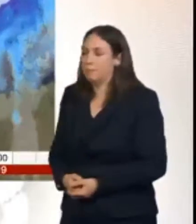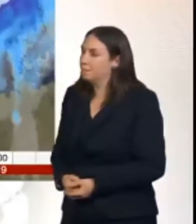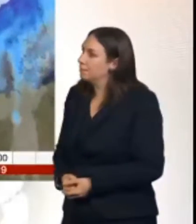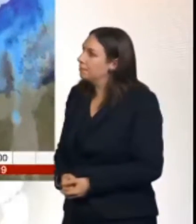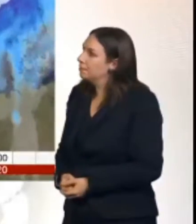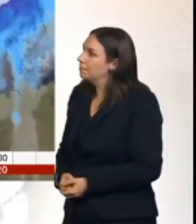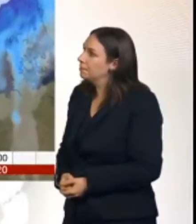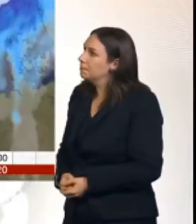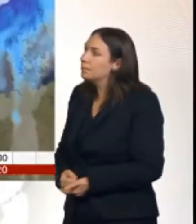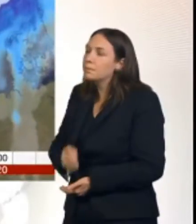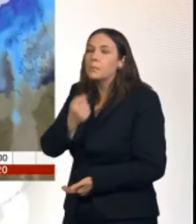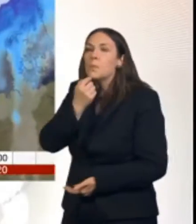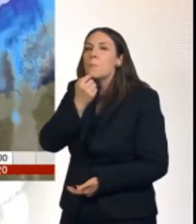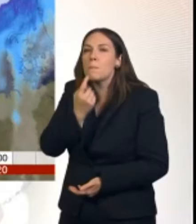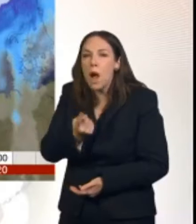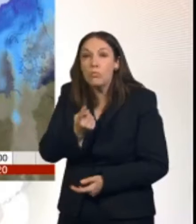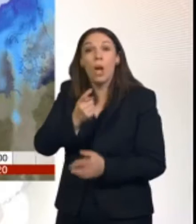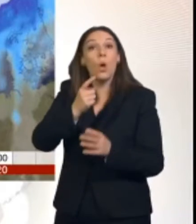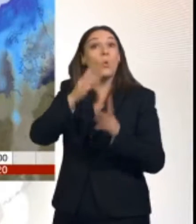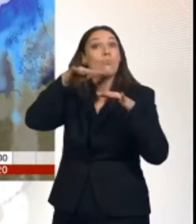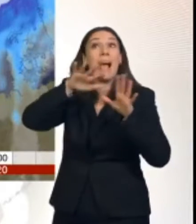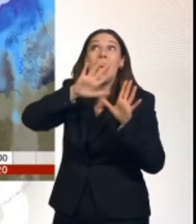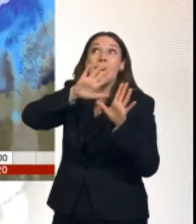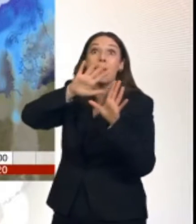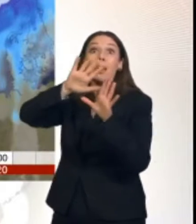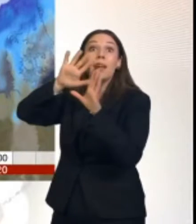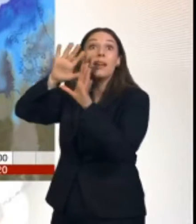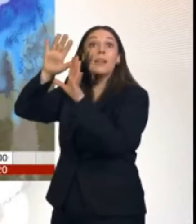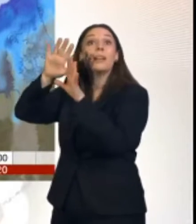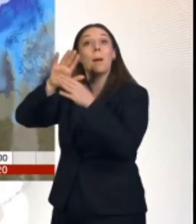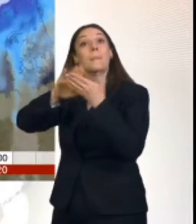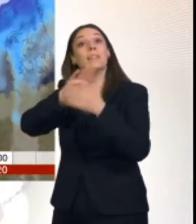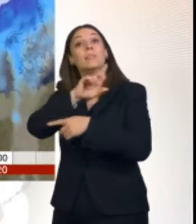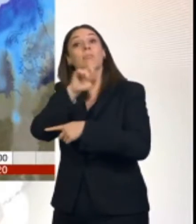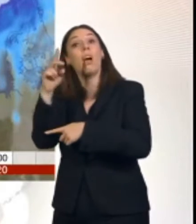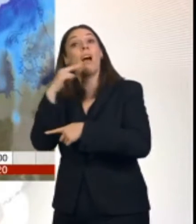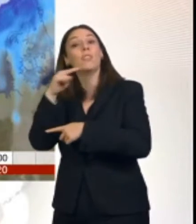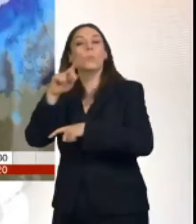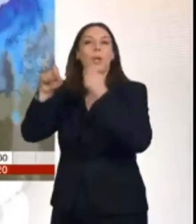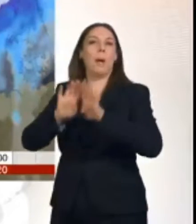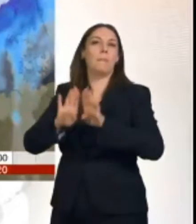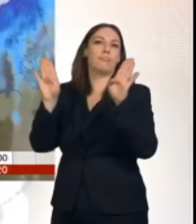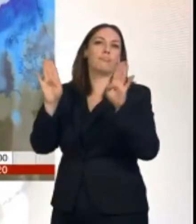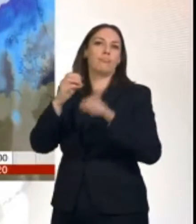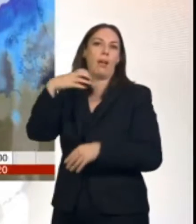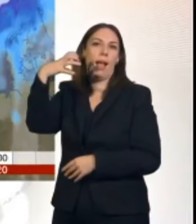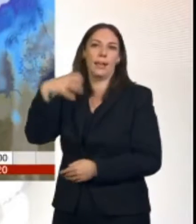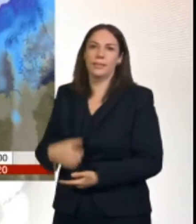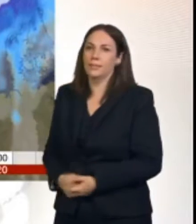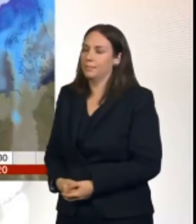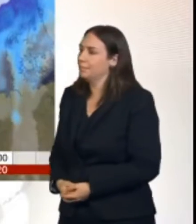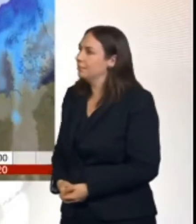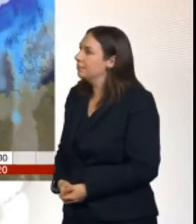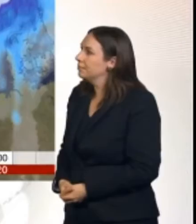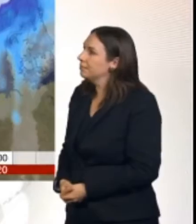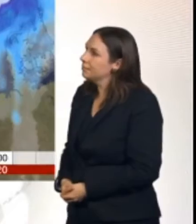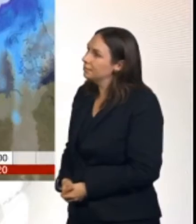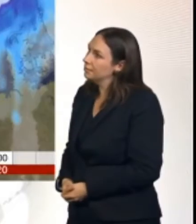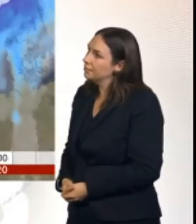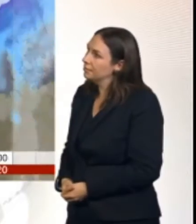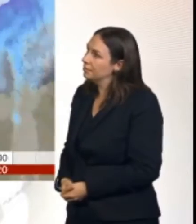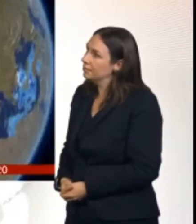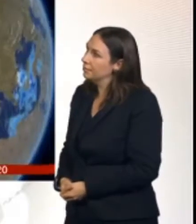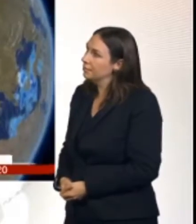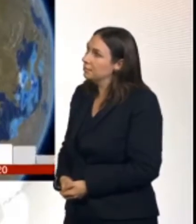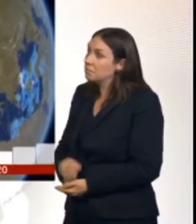Most will brighten up to sunshine. And just a few heavy thundery showers in the west later. So perhaps a getting better kind of day for some of you on Thursday. Still on the